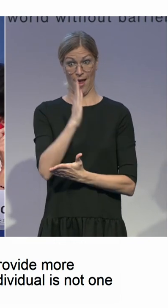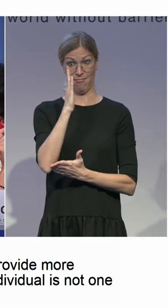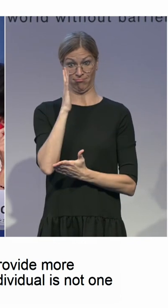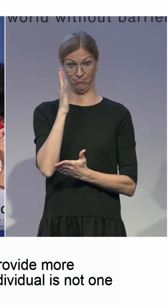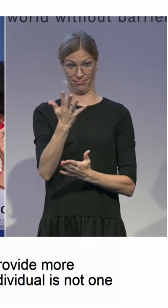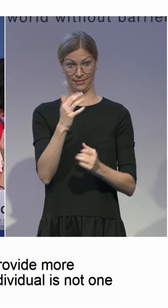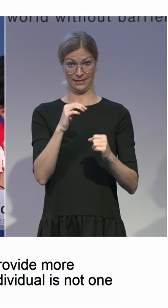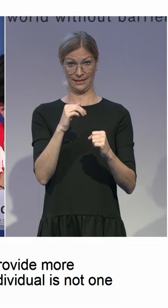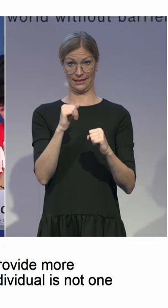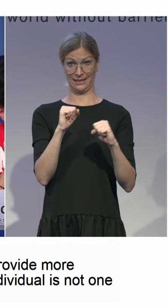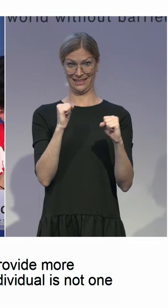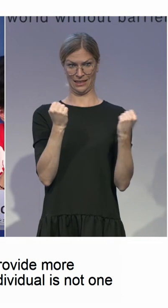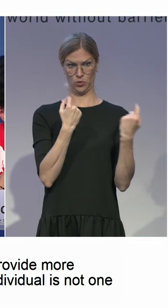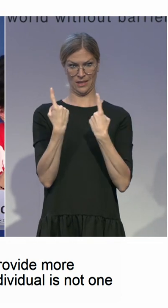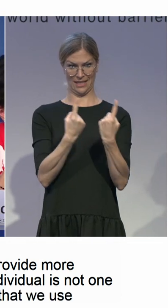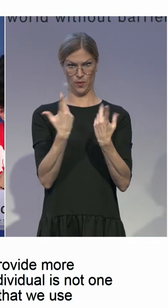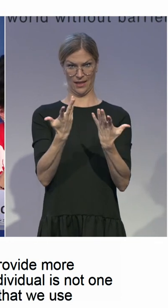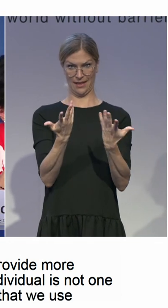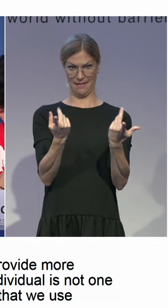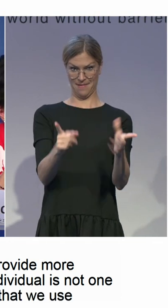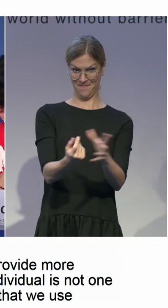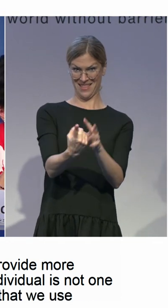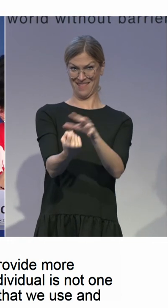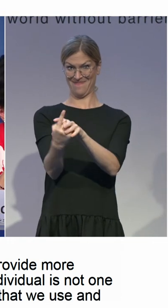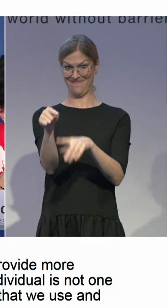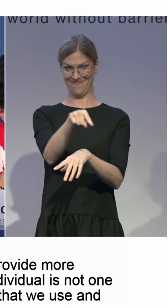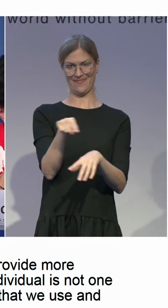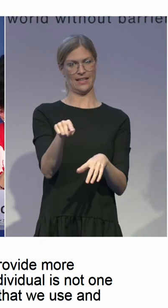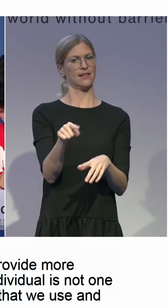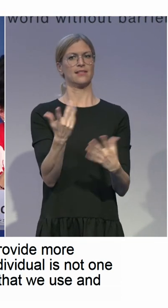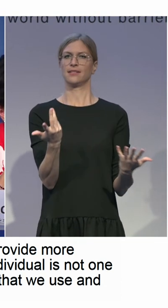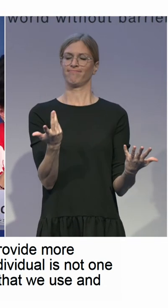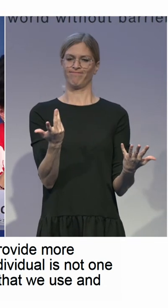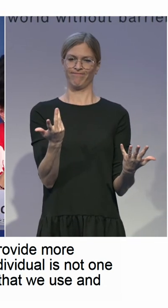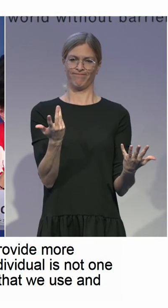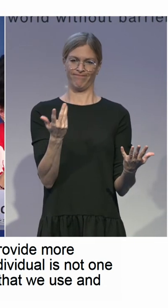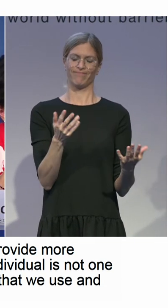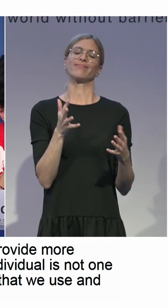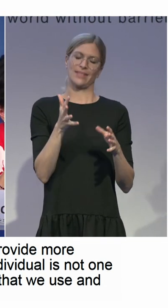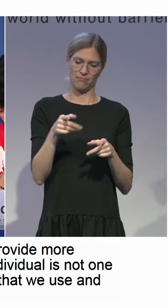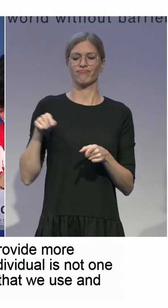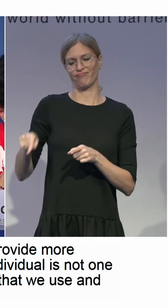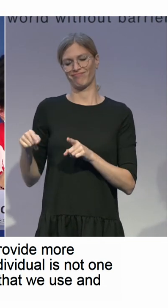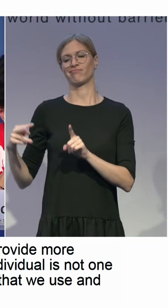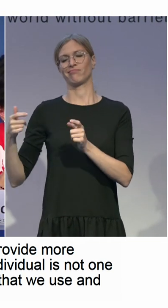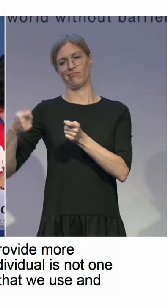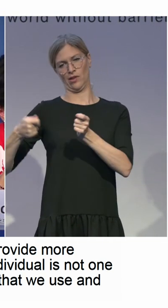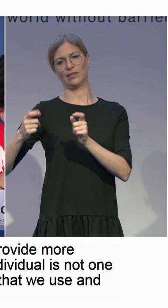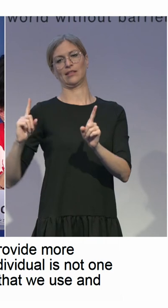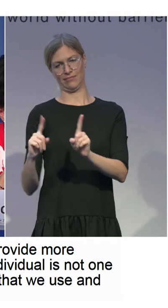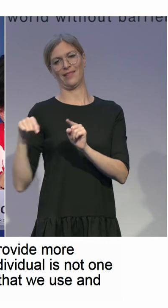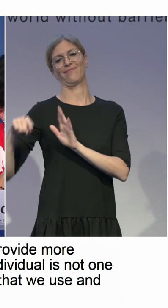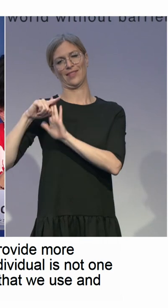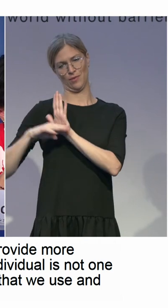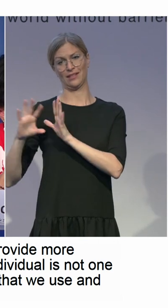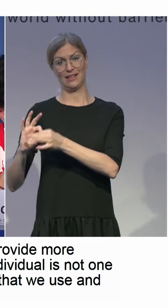specifically, we have comma T-ship, which is like guardianship. And we also have another system that we